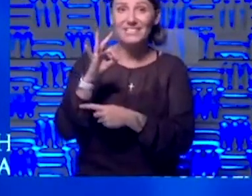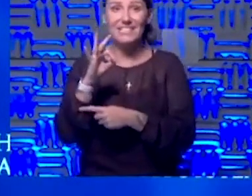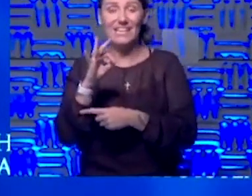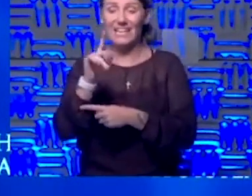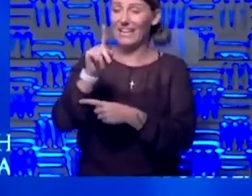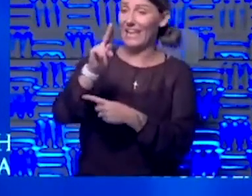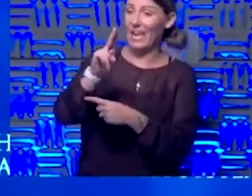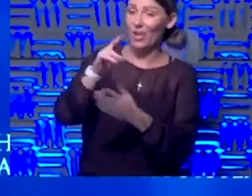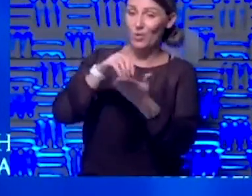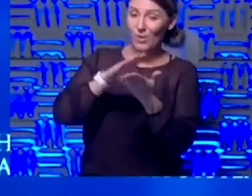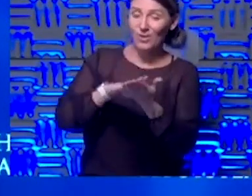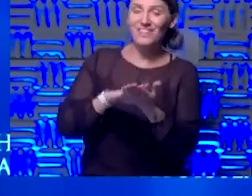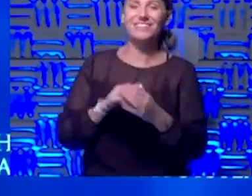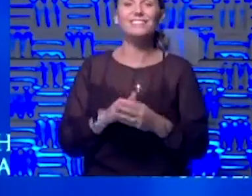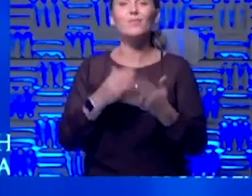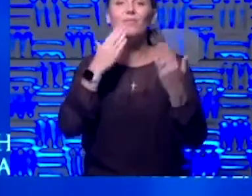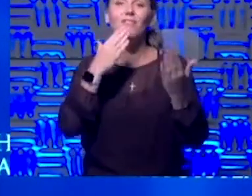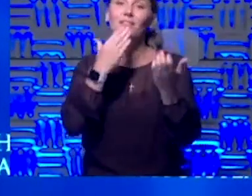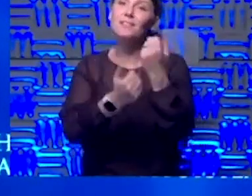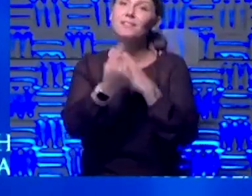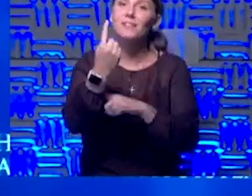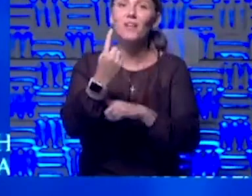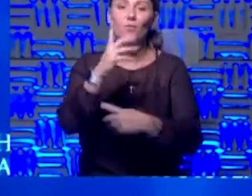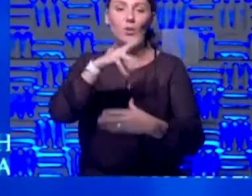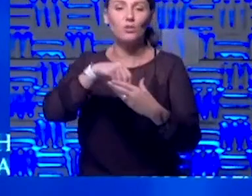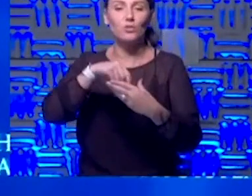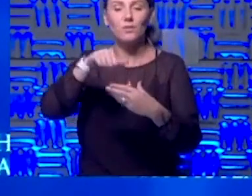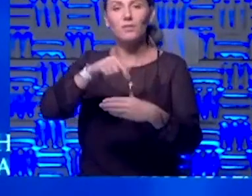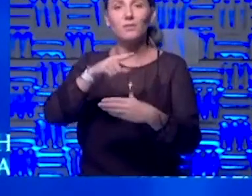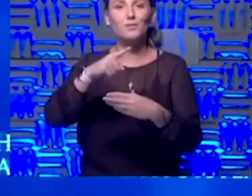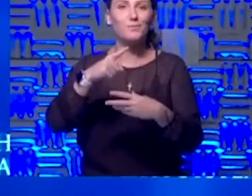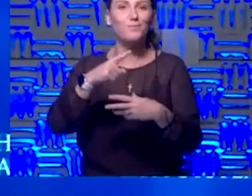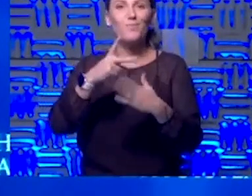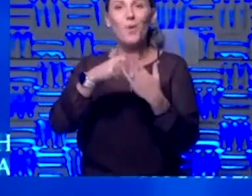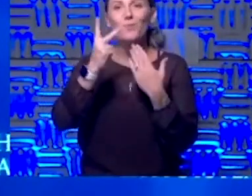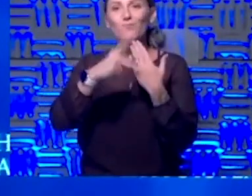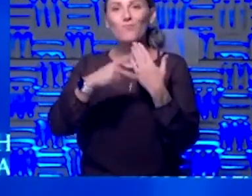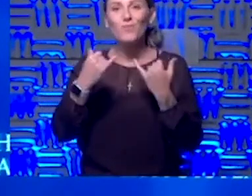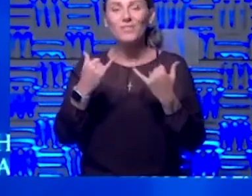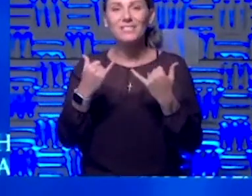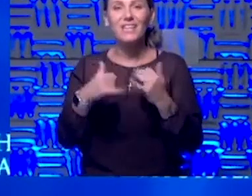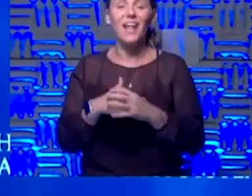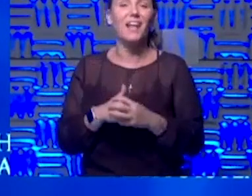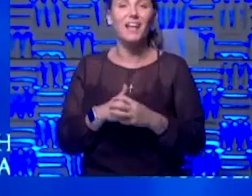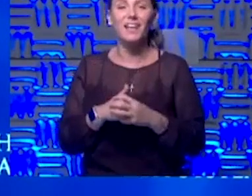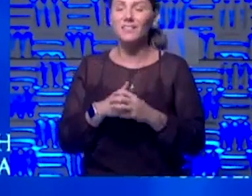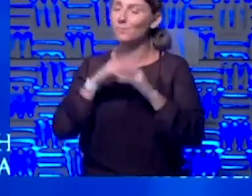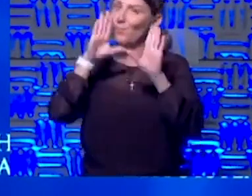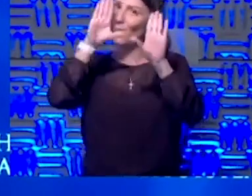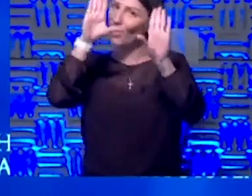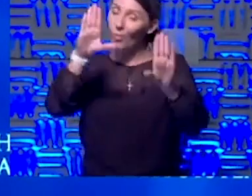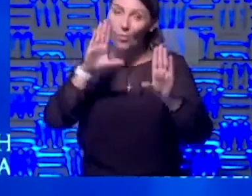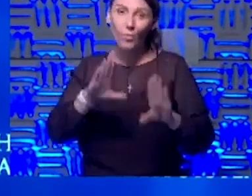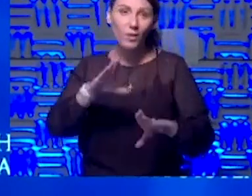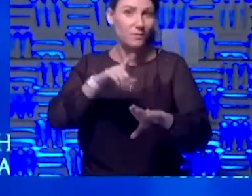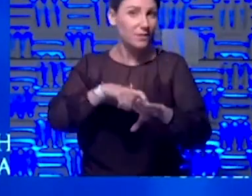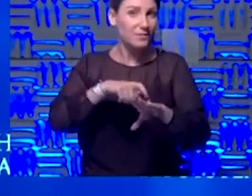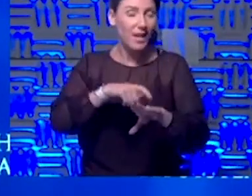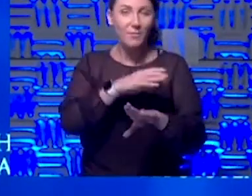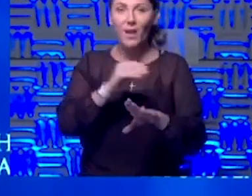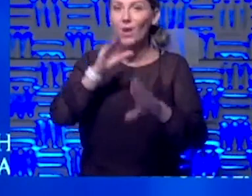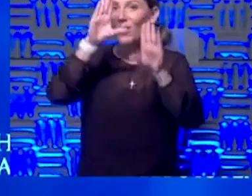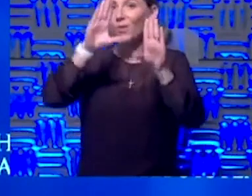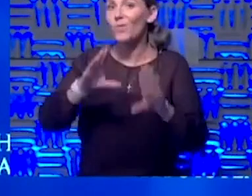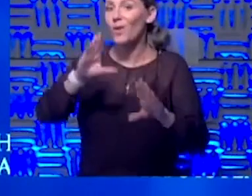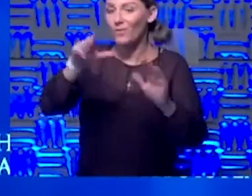I'm going to guess. So thanks everybody for being a part of our program today. It's been a great time. had great guests